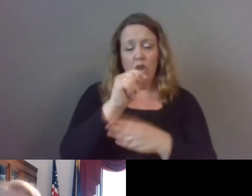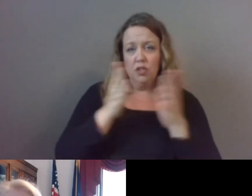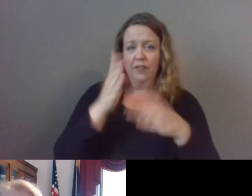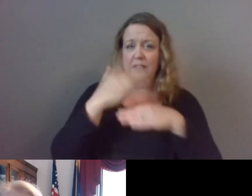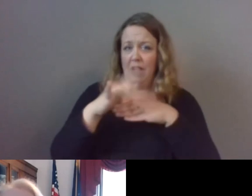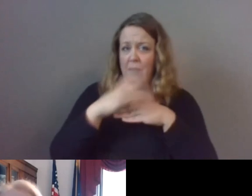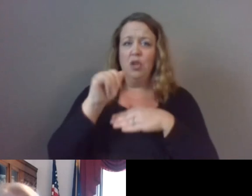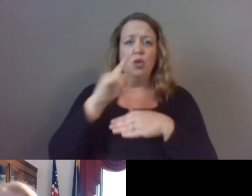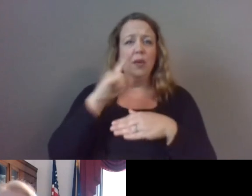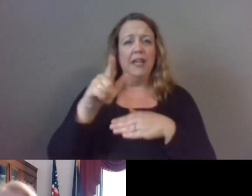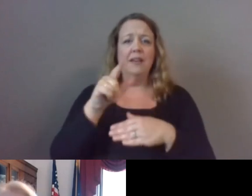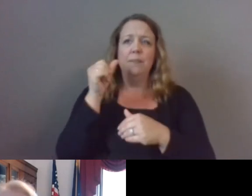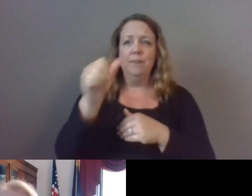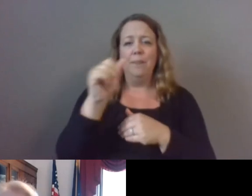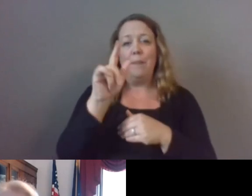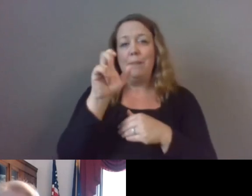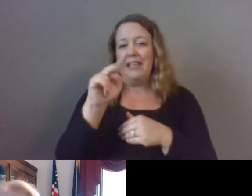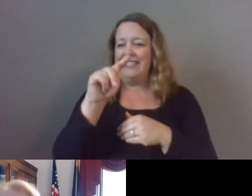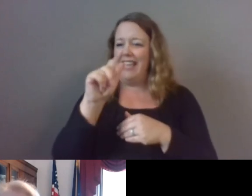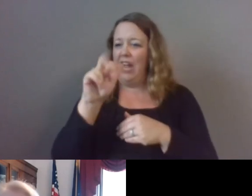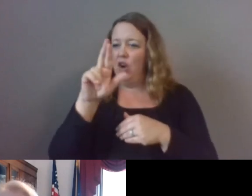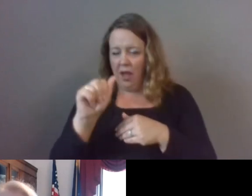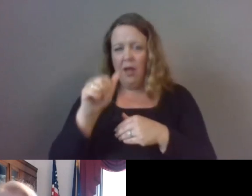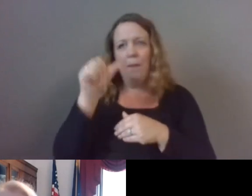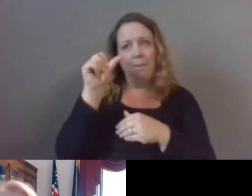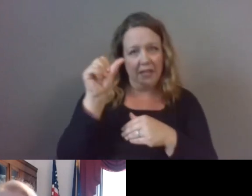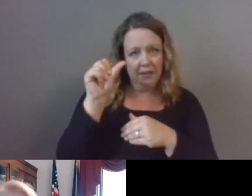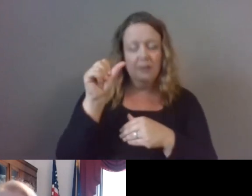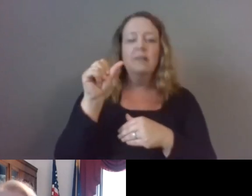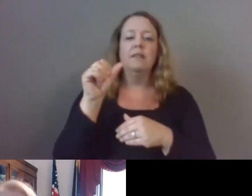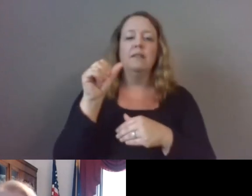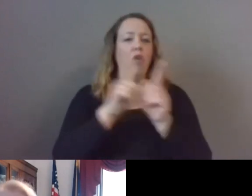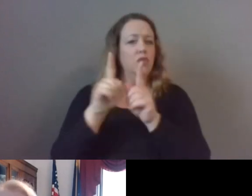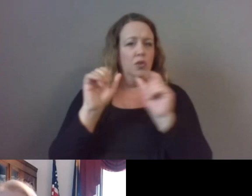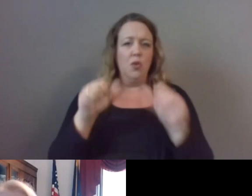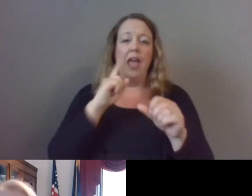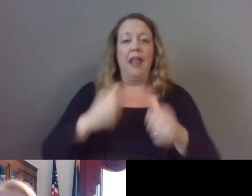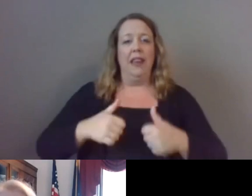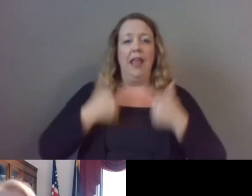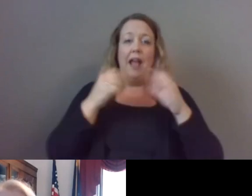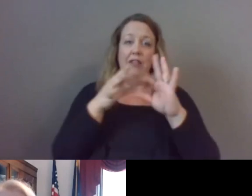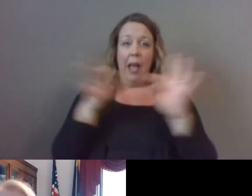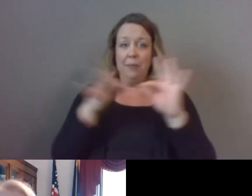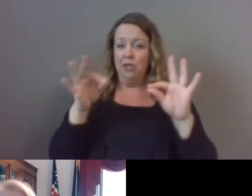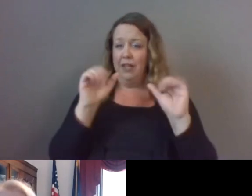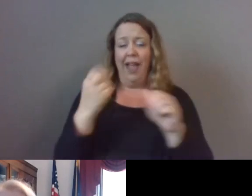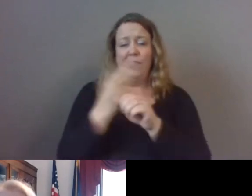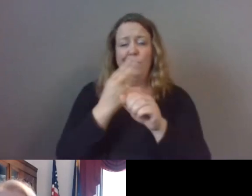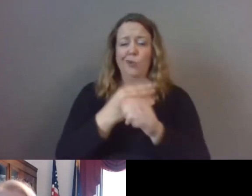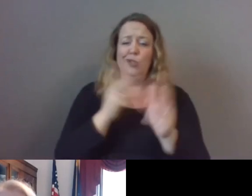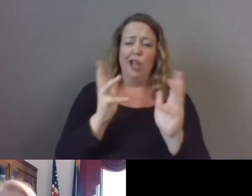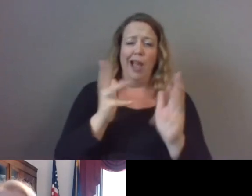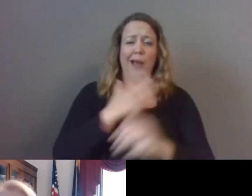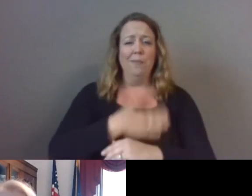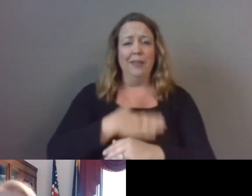Tara if you'd like to. And we also have you also have the ability to turn on live captioning. Please use the chat and the Q&A